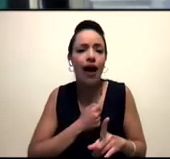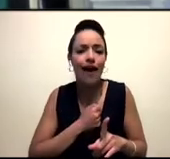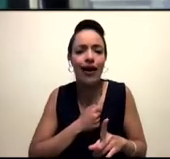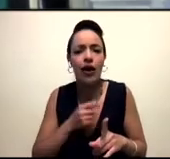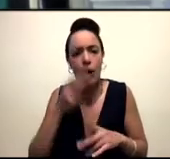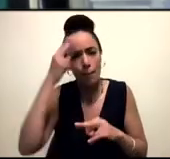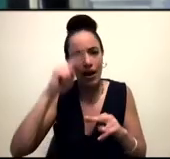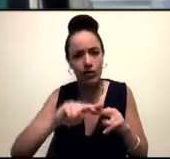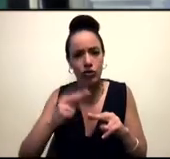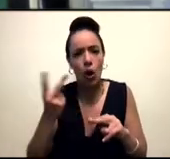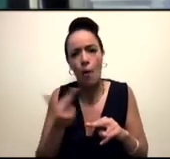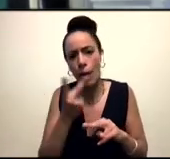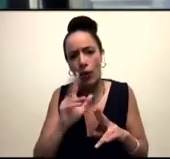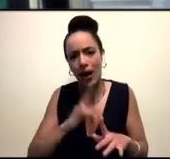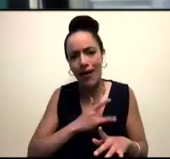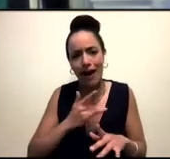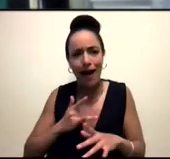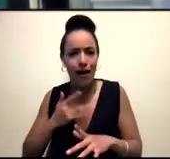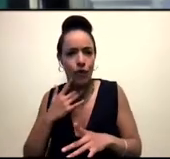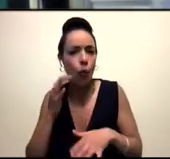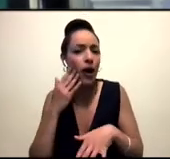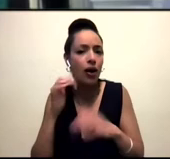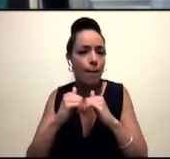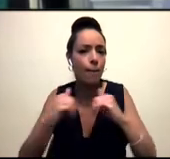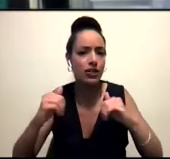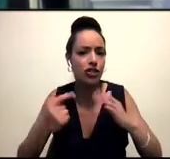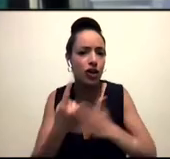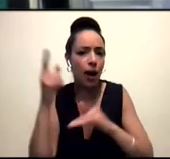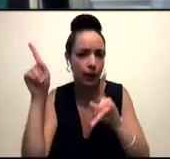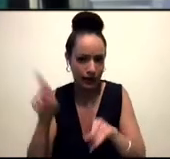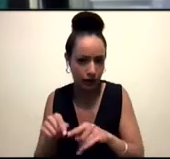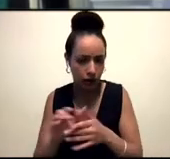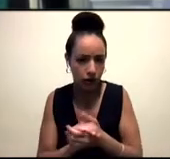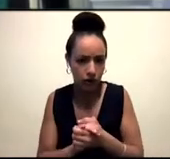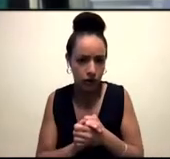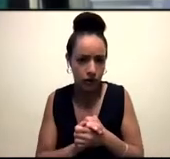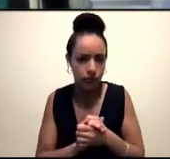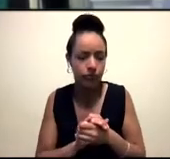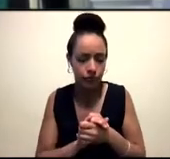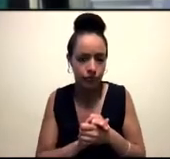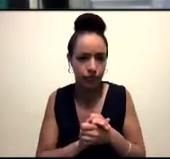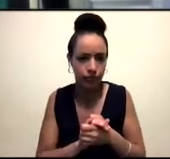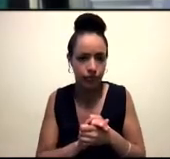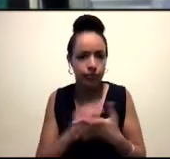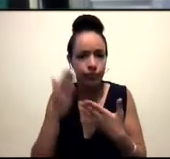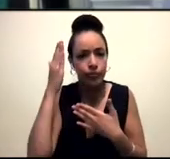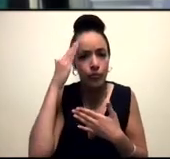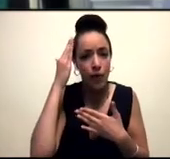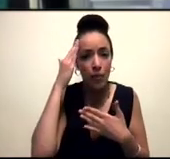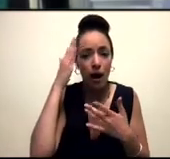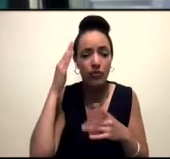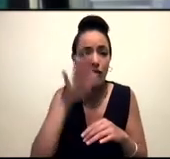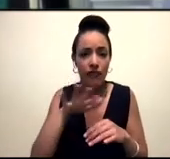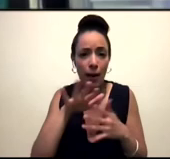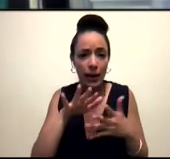And my mom's side of the family, who I know, I don't really know my dad's side, were all in Kashmir, living in